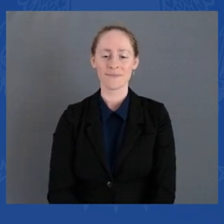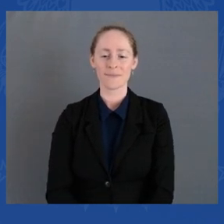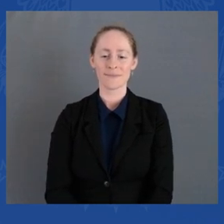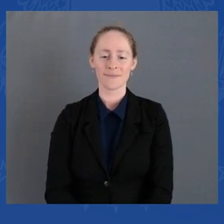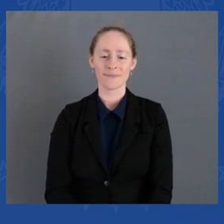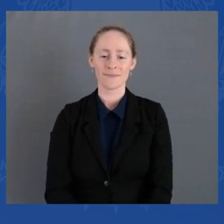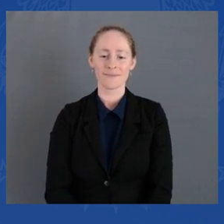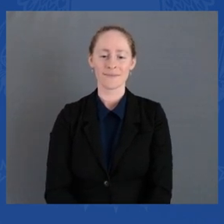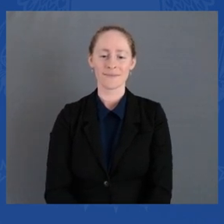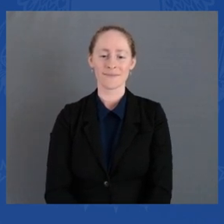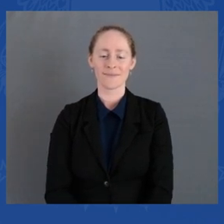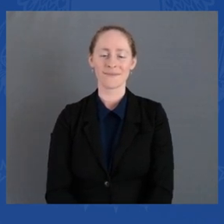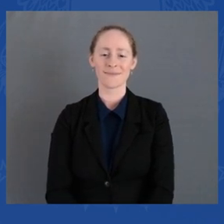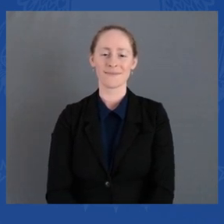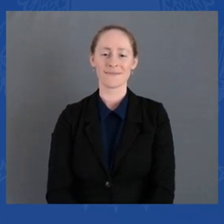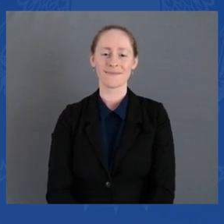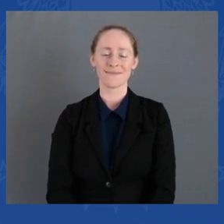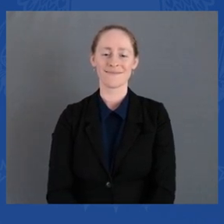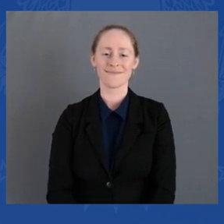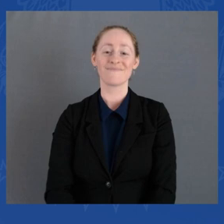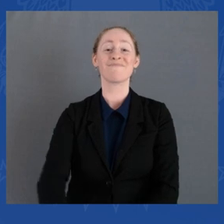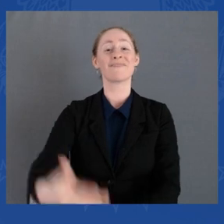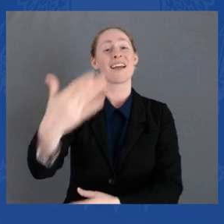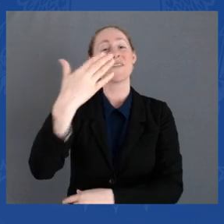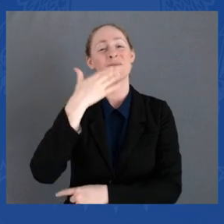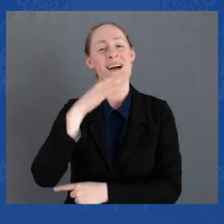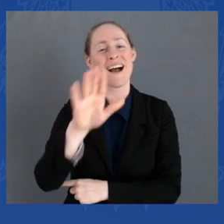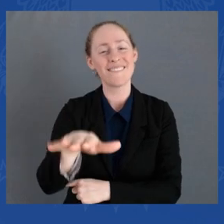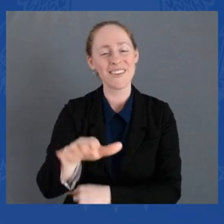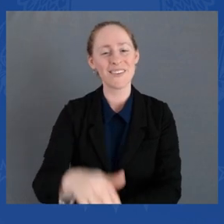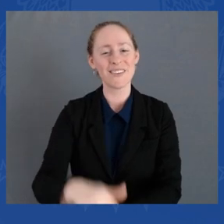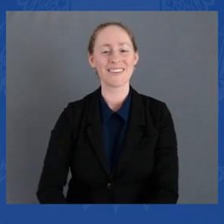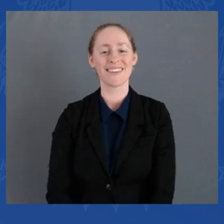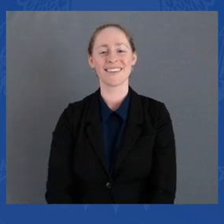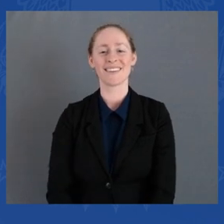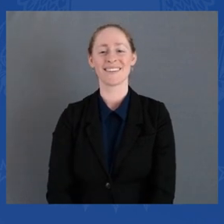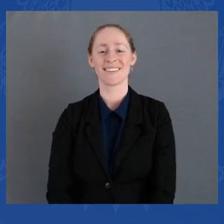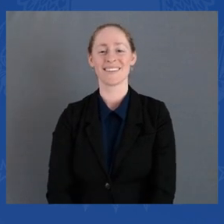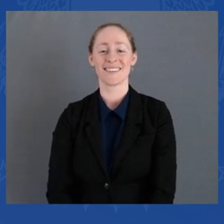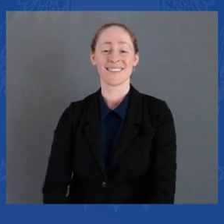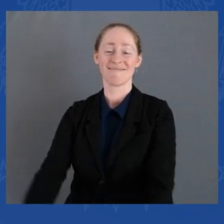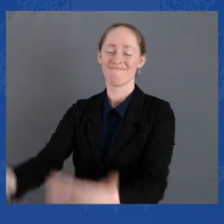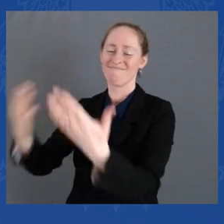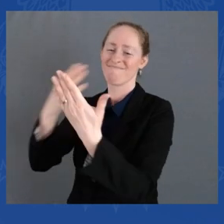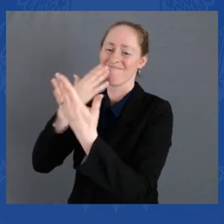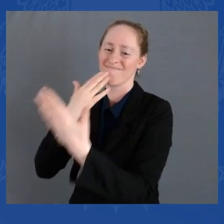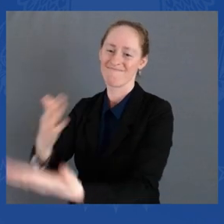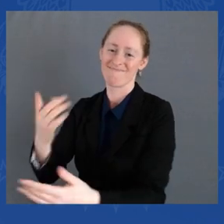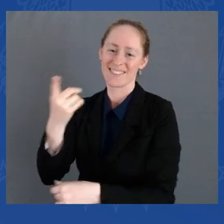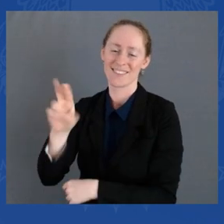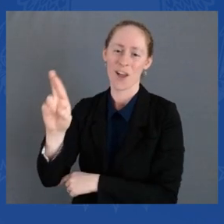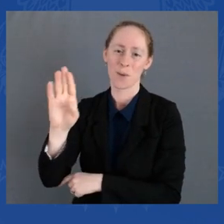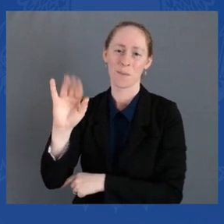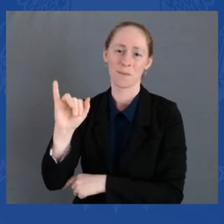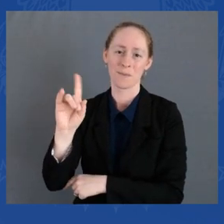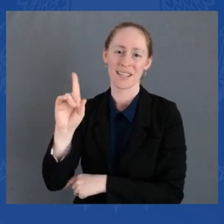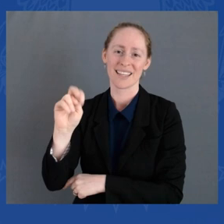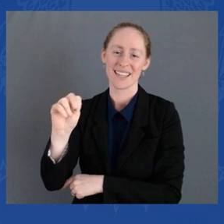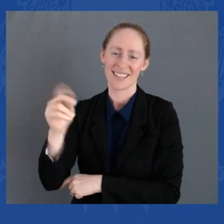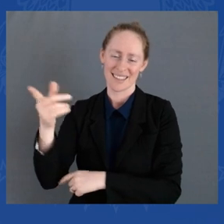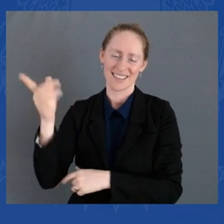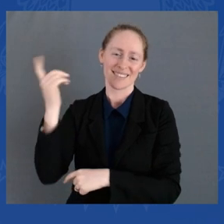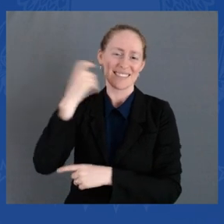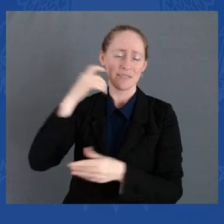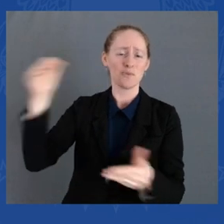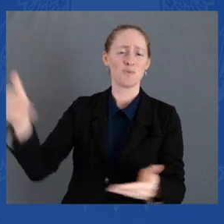Good afternoon, everyone. And thank you, Dr. Biden, for that very kind introduction. It is a great honor to be